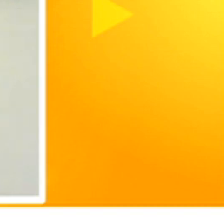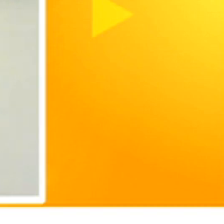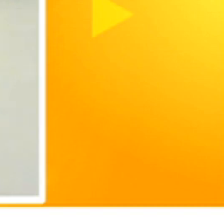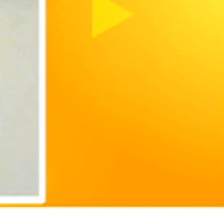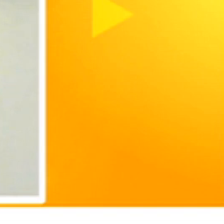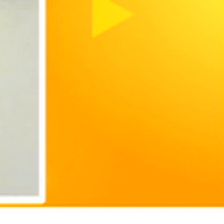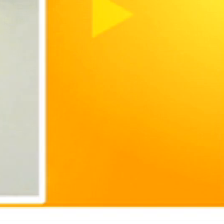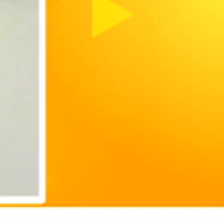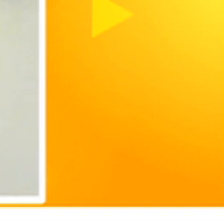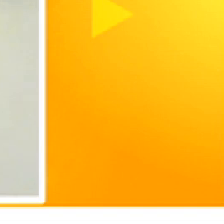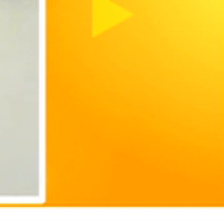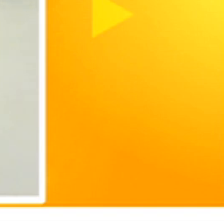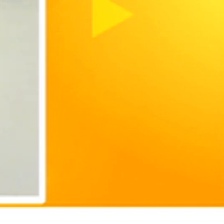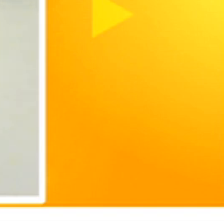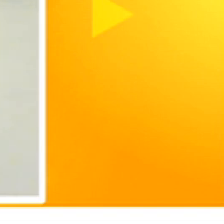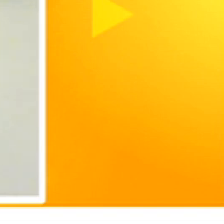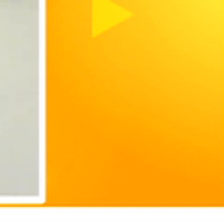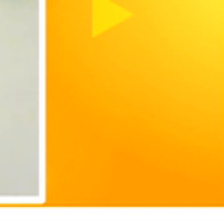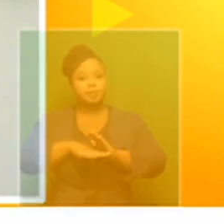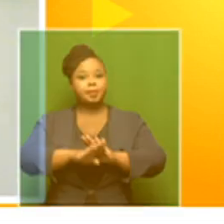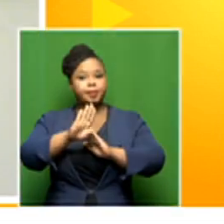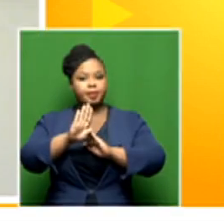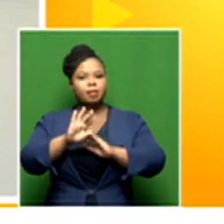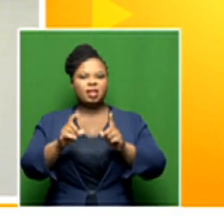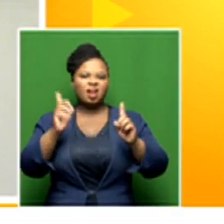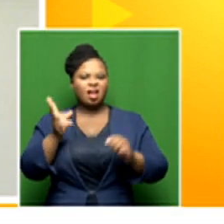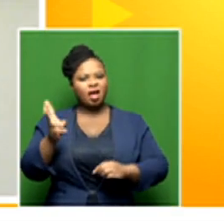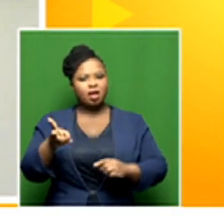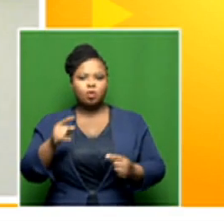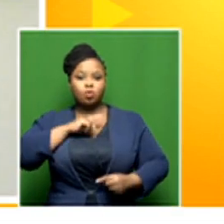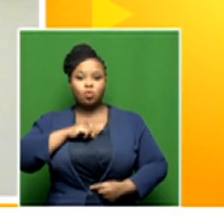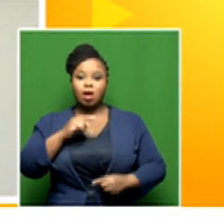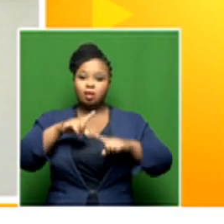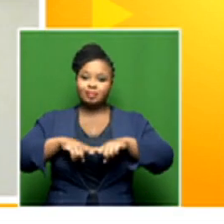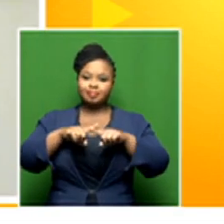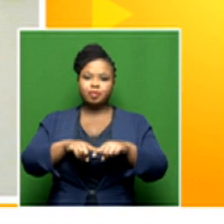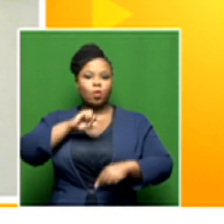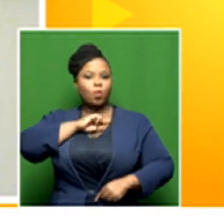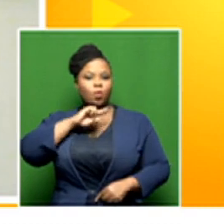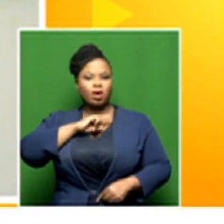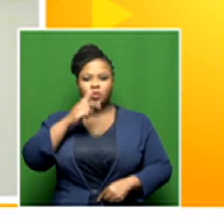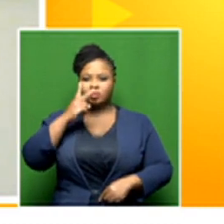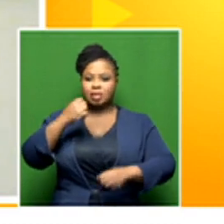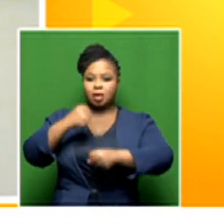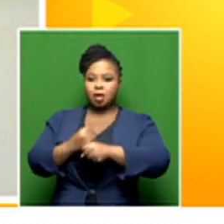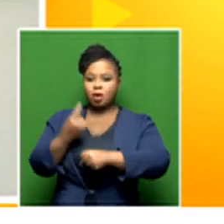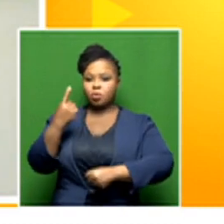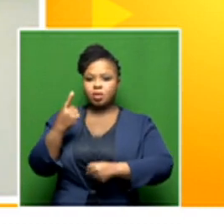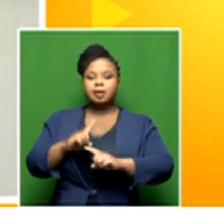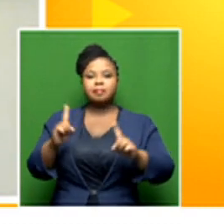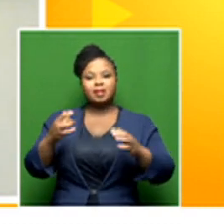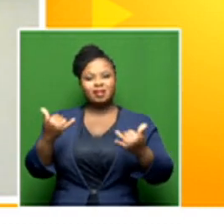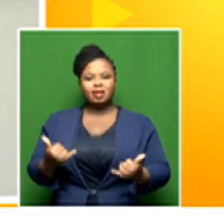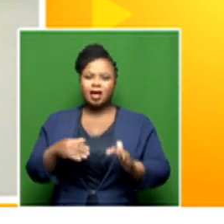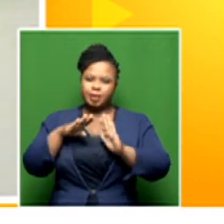to 30% of the first wave's peak. Again, it's being driven largely by Kauteng, but this